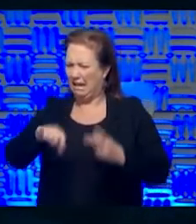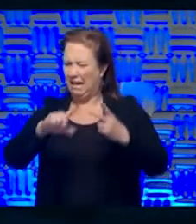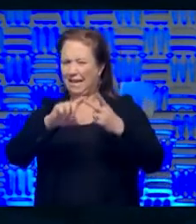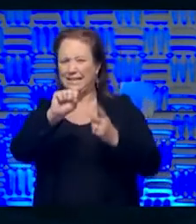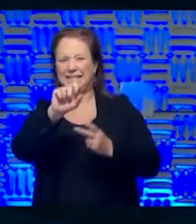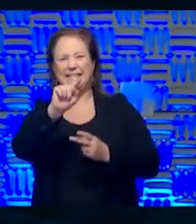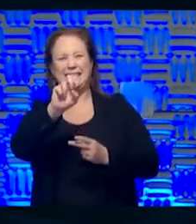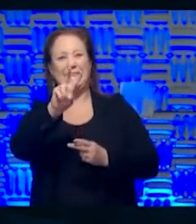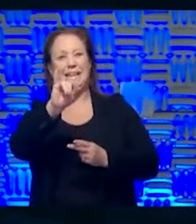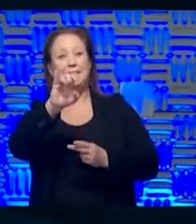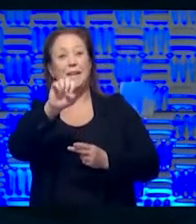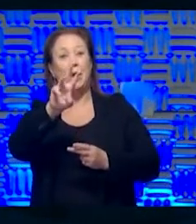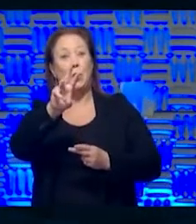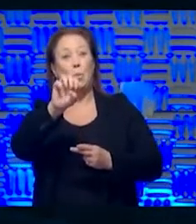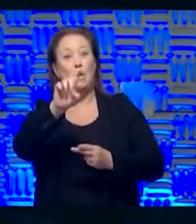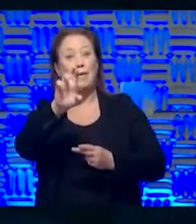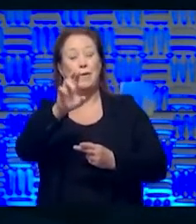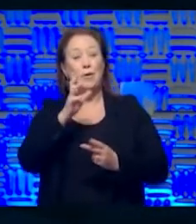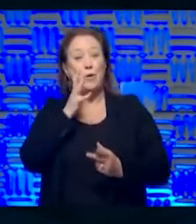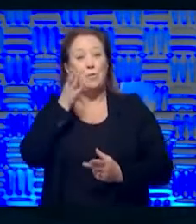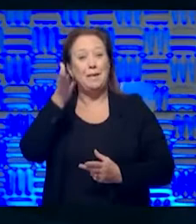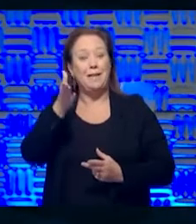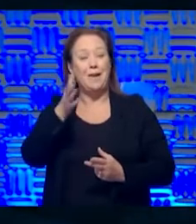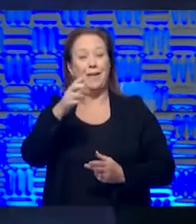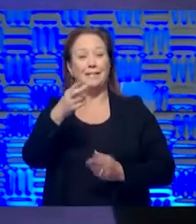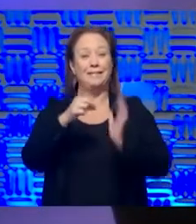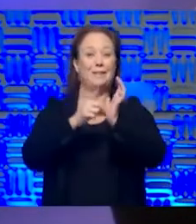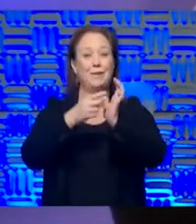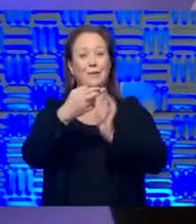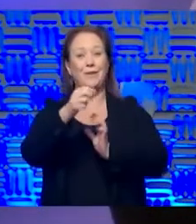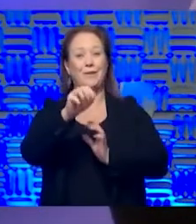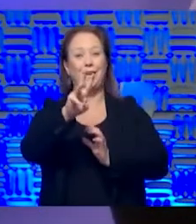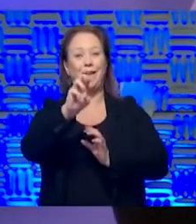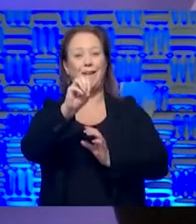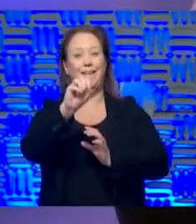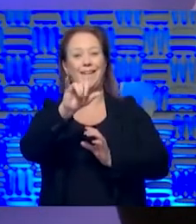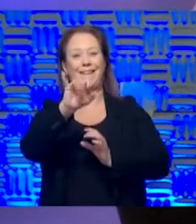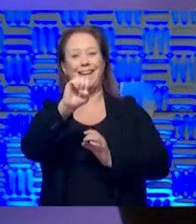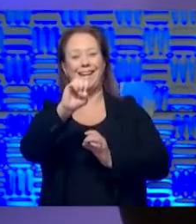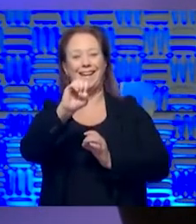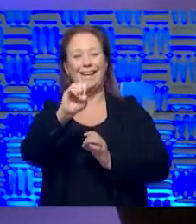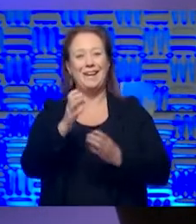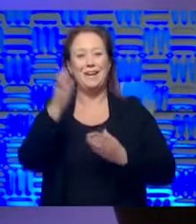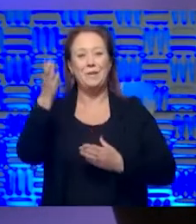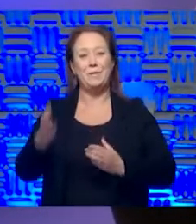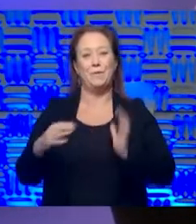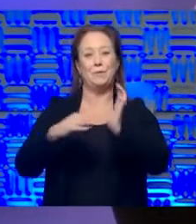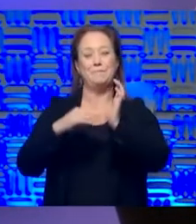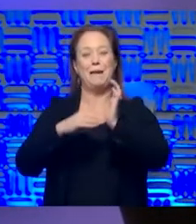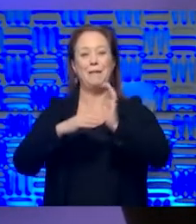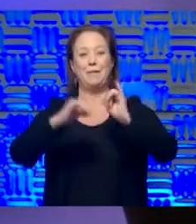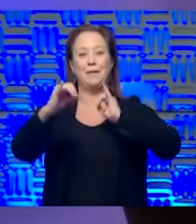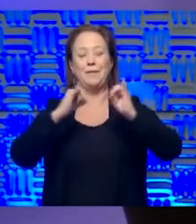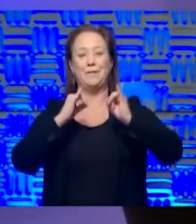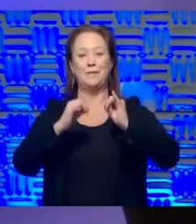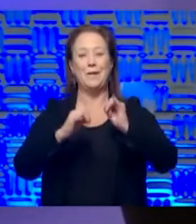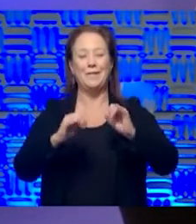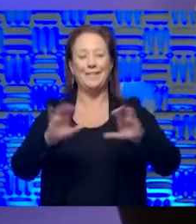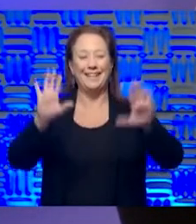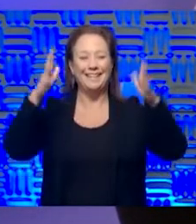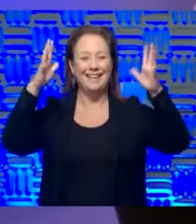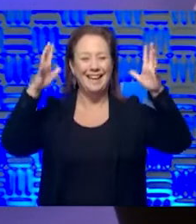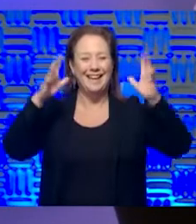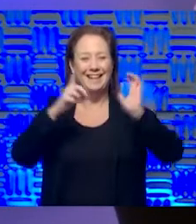and that you're going to be in this as Hawkeye, um, our own Hawkeye that is, and you're the first medical interview. So a shout out to Dana.